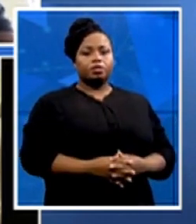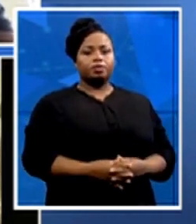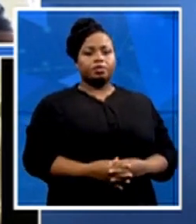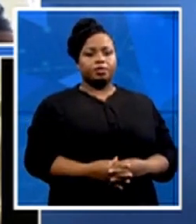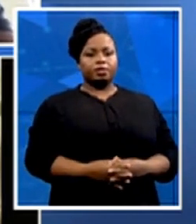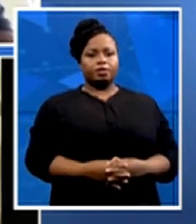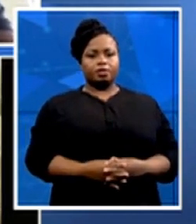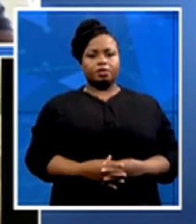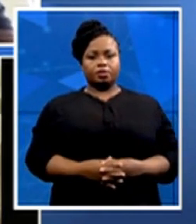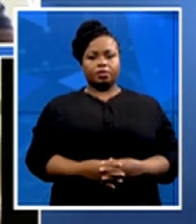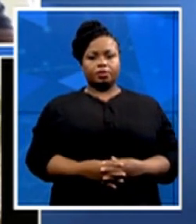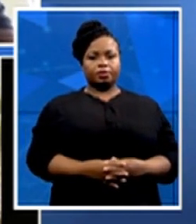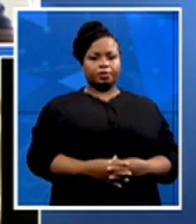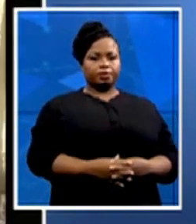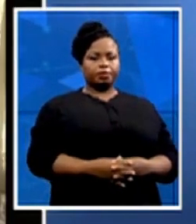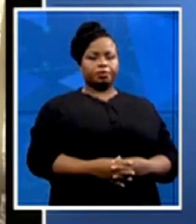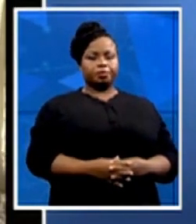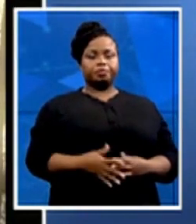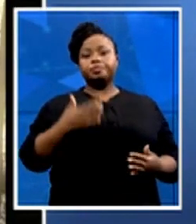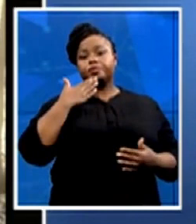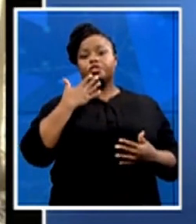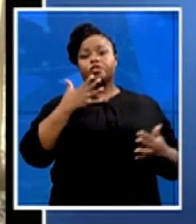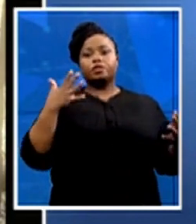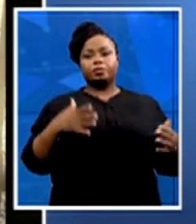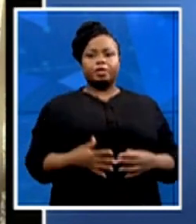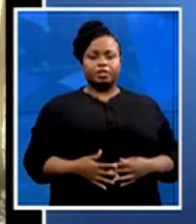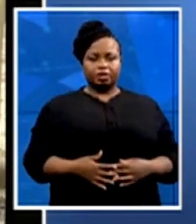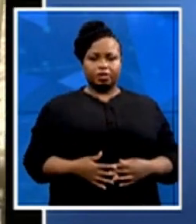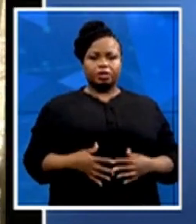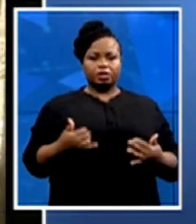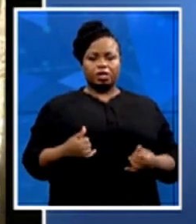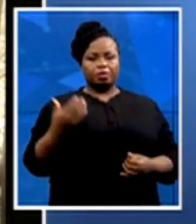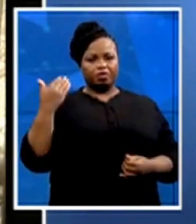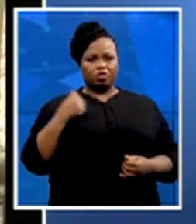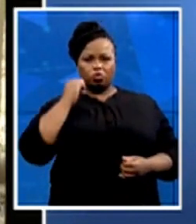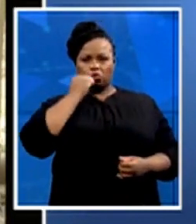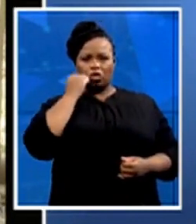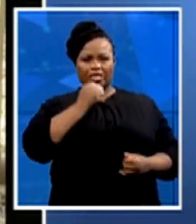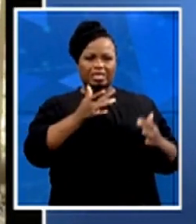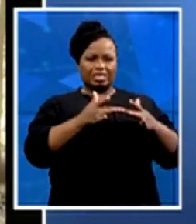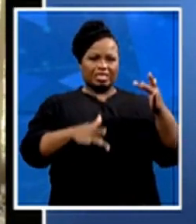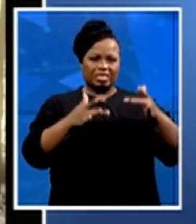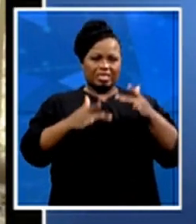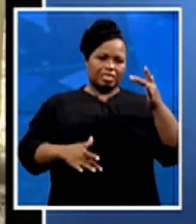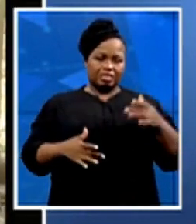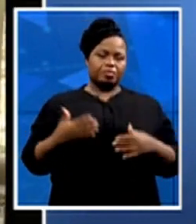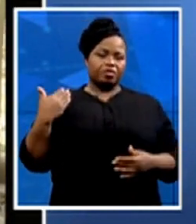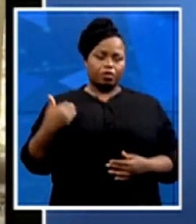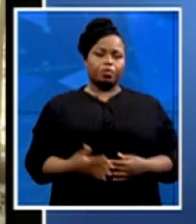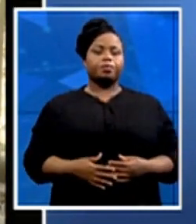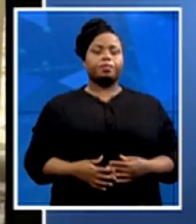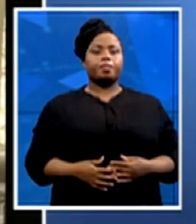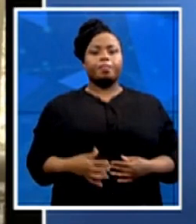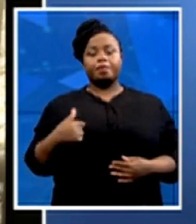Thank you very much, Jace. And sorry about earlier with the technical glitch that I had. I think that first things first, young people